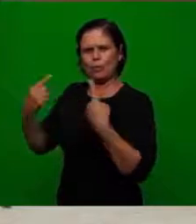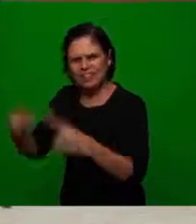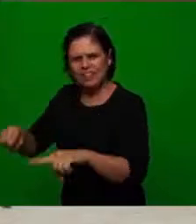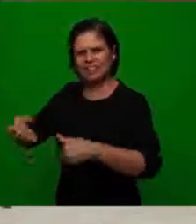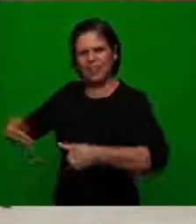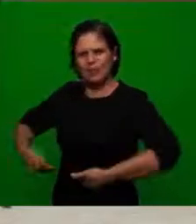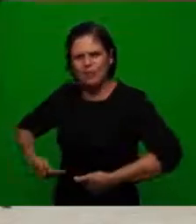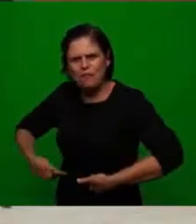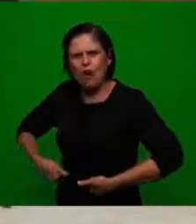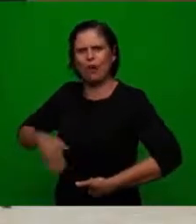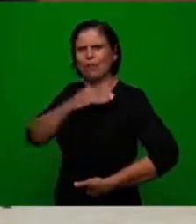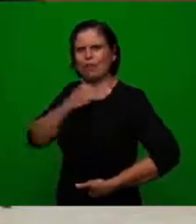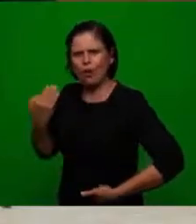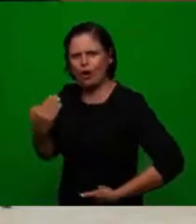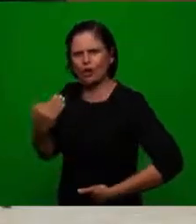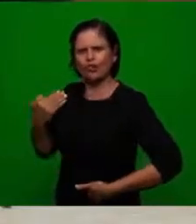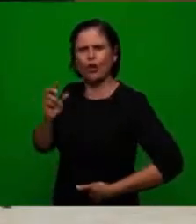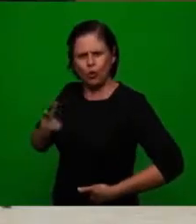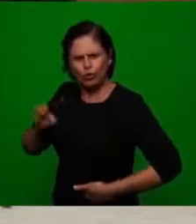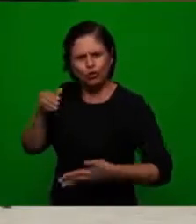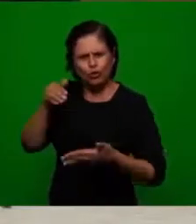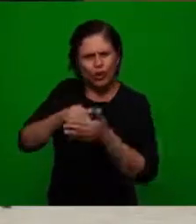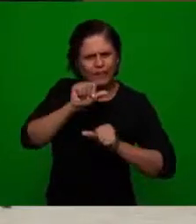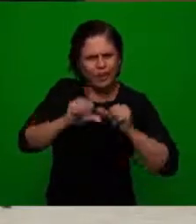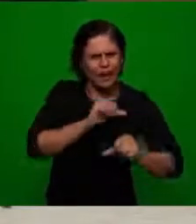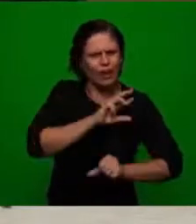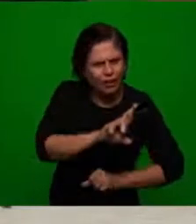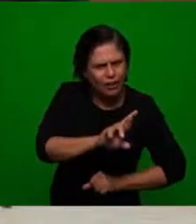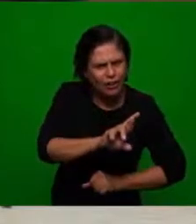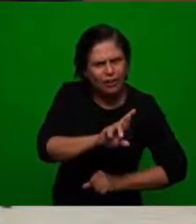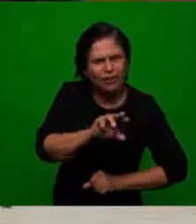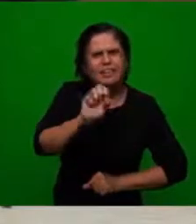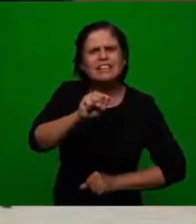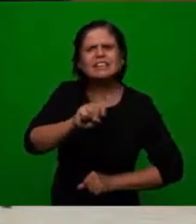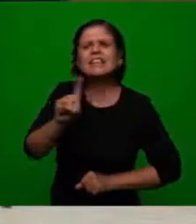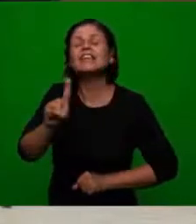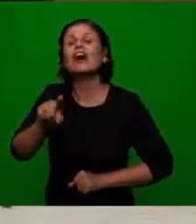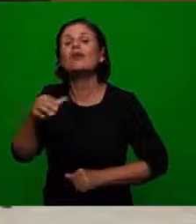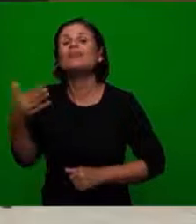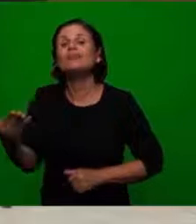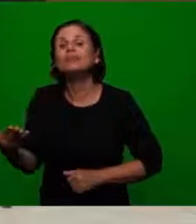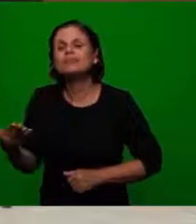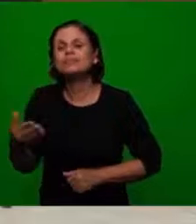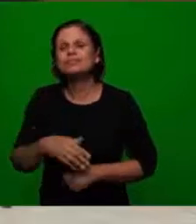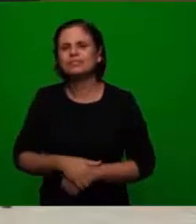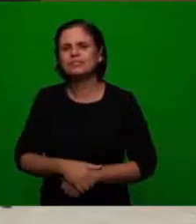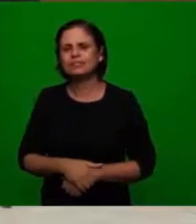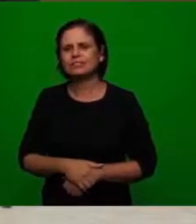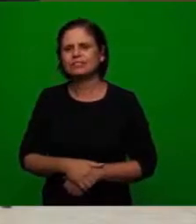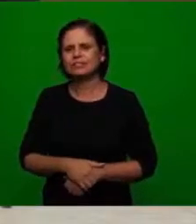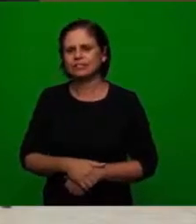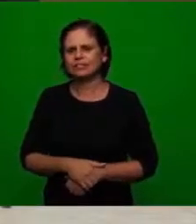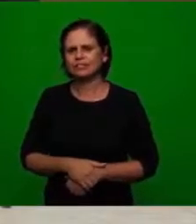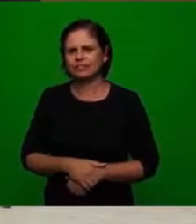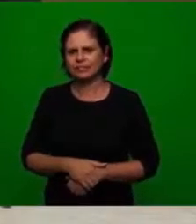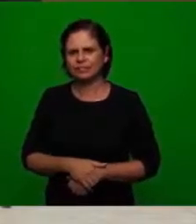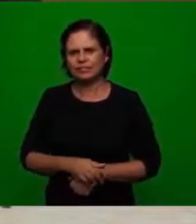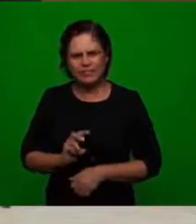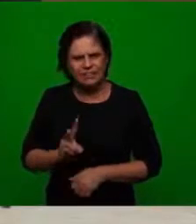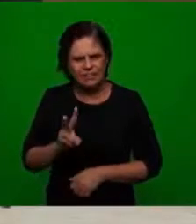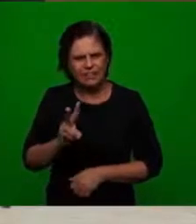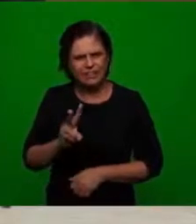until the period of the reformation is this a question this is a question yes or not until the brand